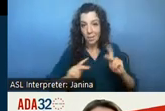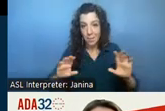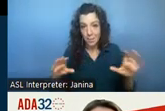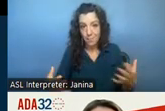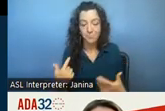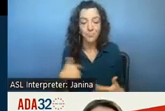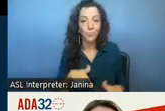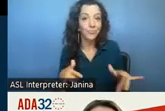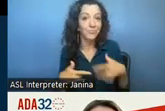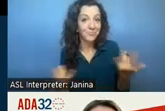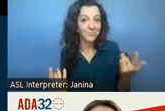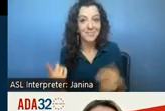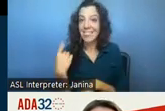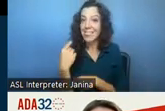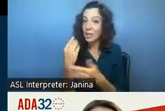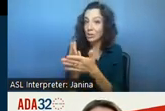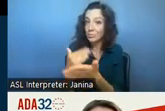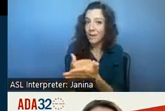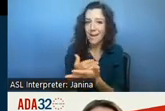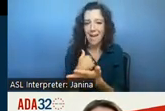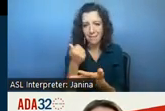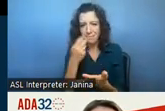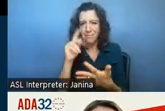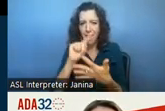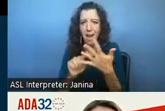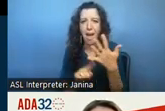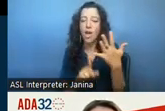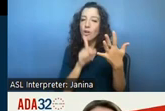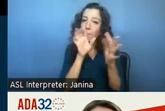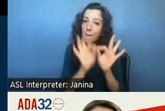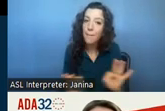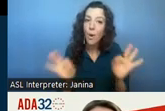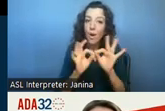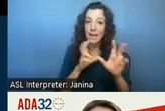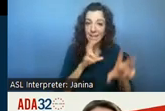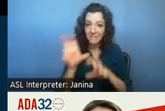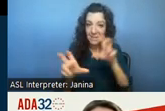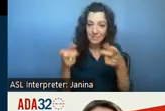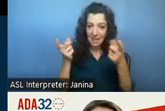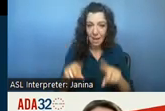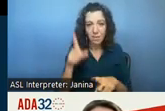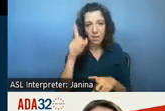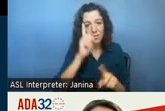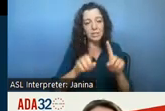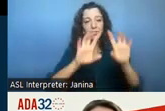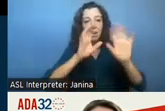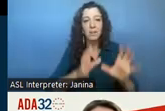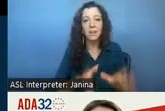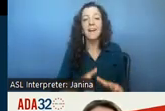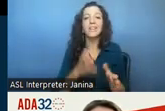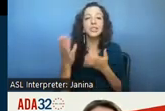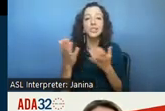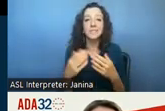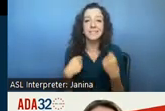in last year's budget there were a number of really critical uh investments made across the service delivery system